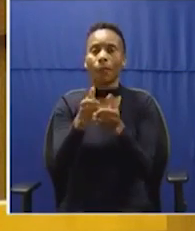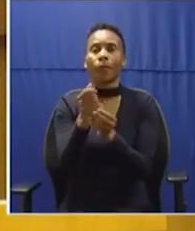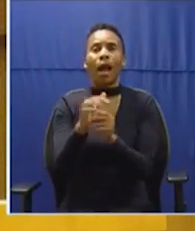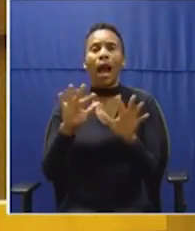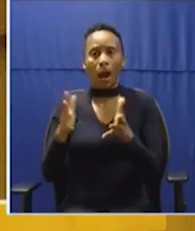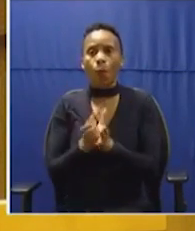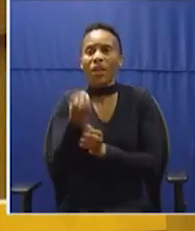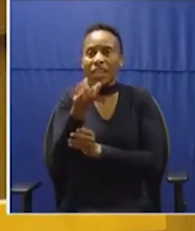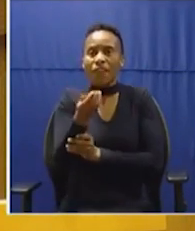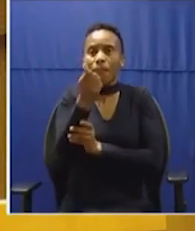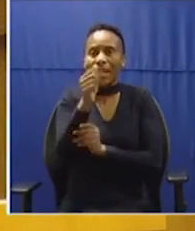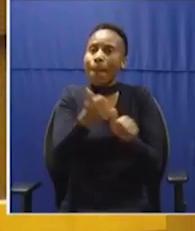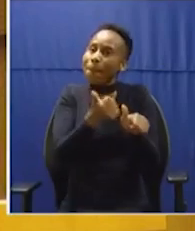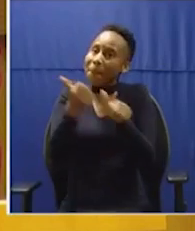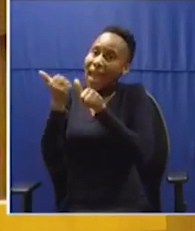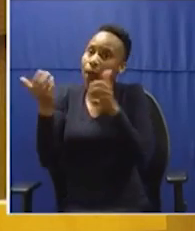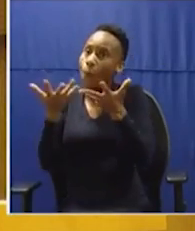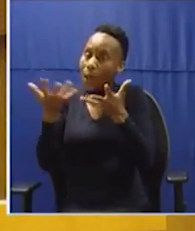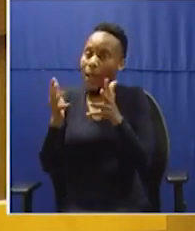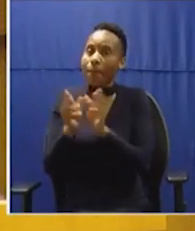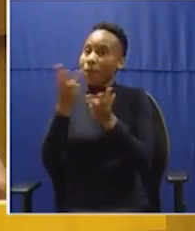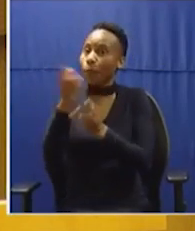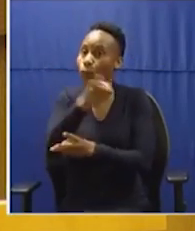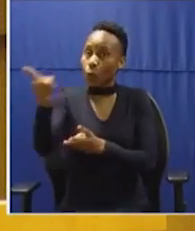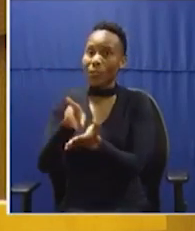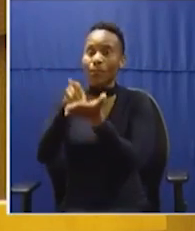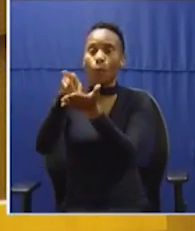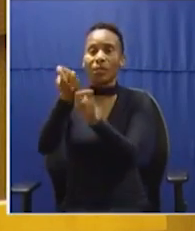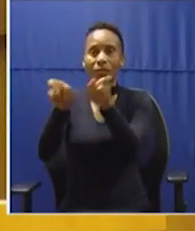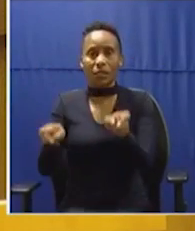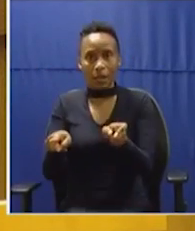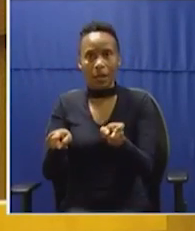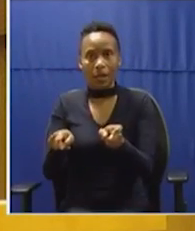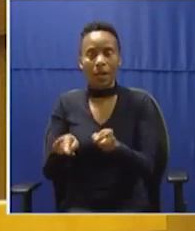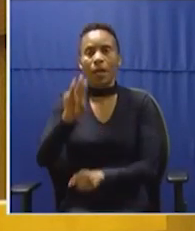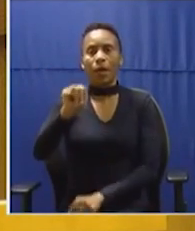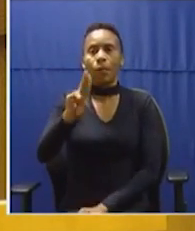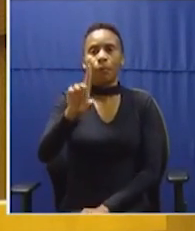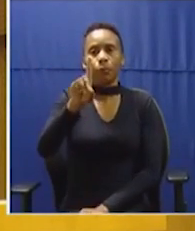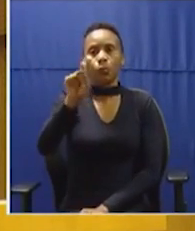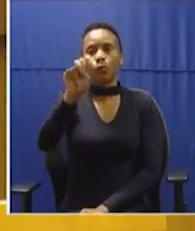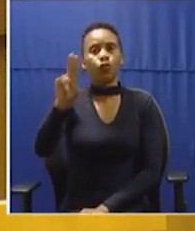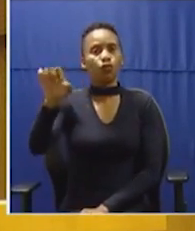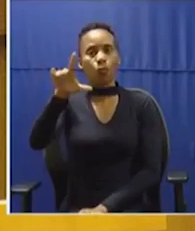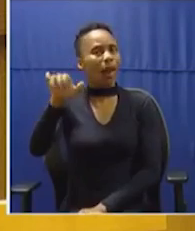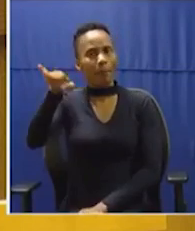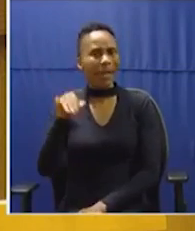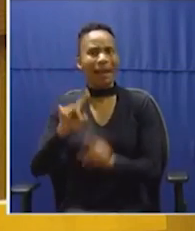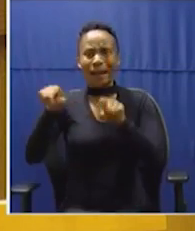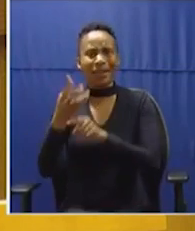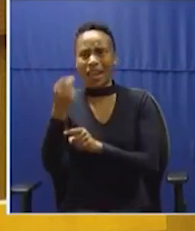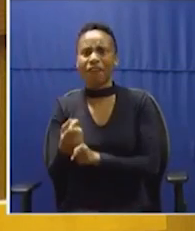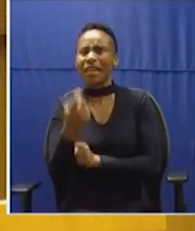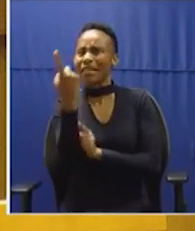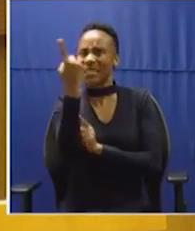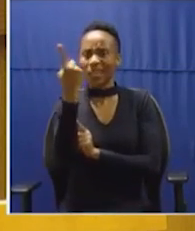In any way, a mutual bank is not supposed to have a single dominant shareholder. All the depositors